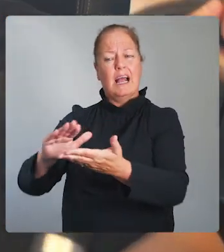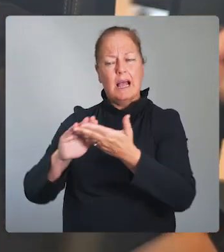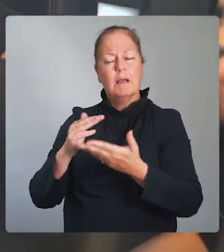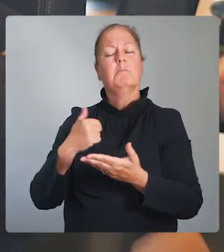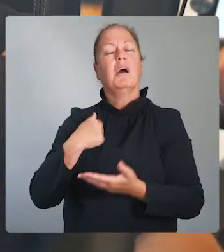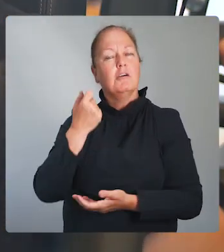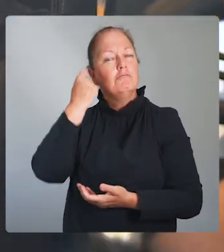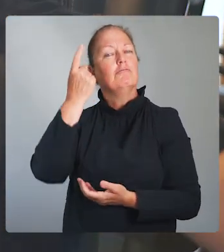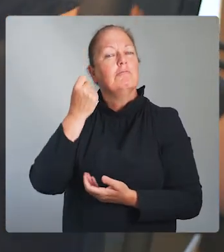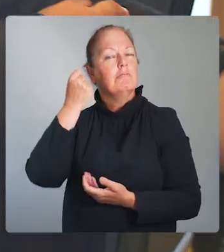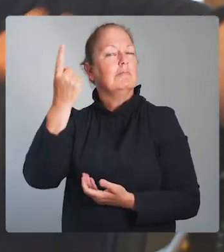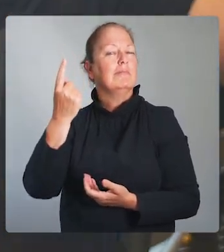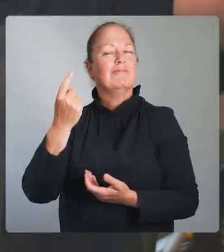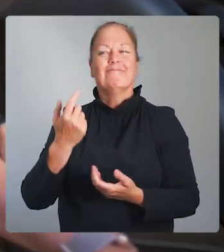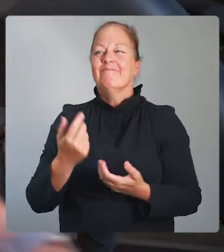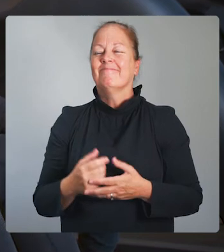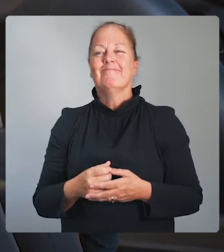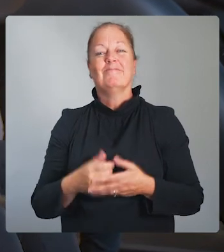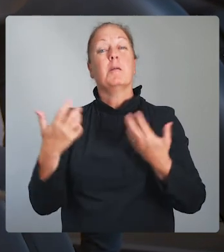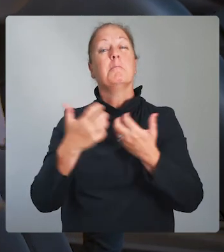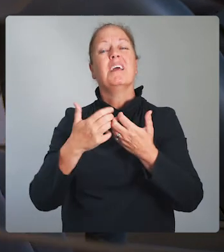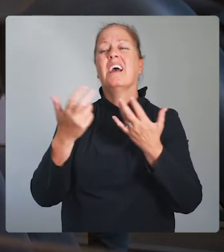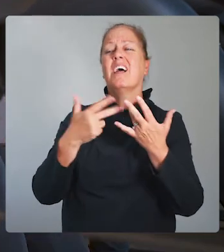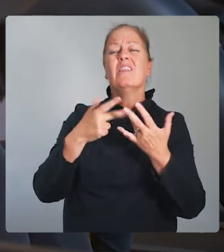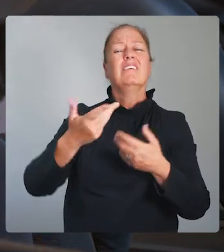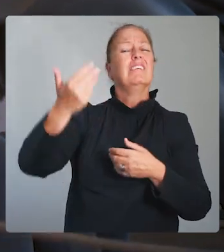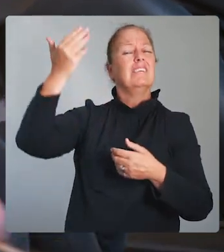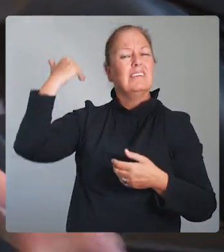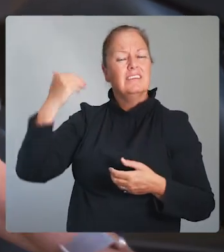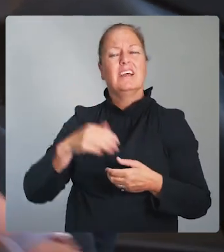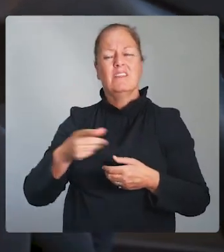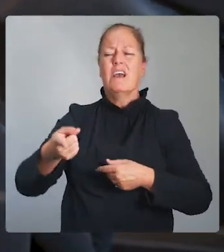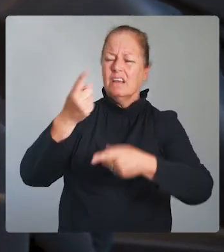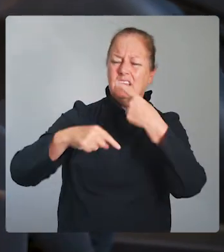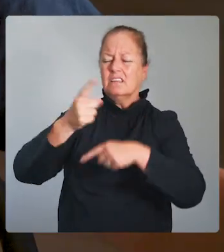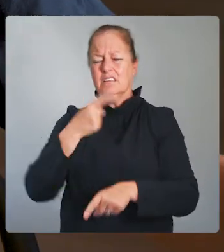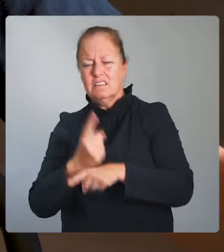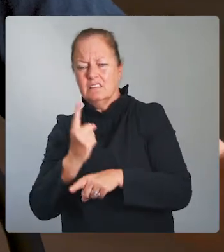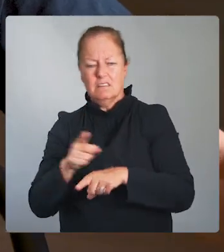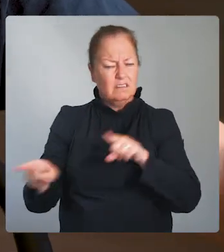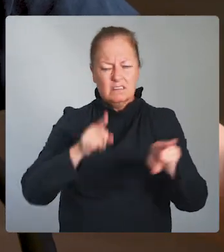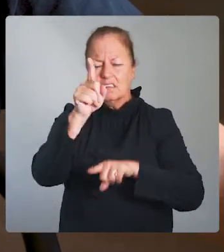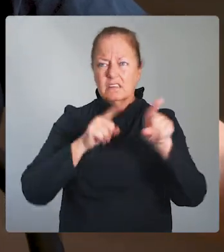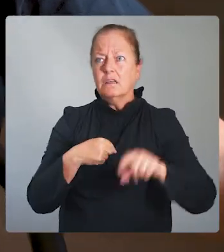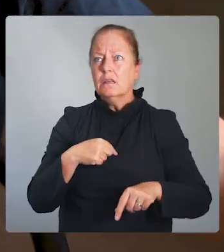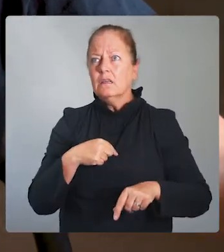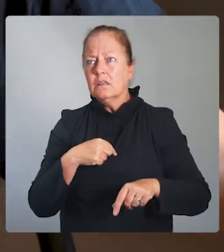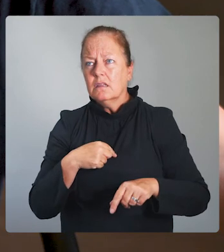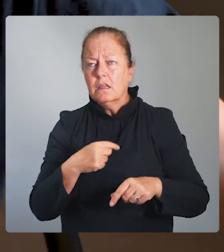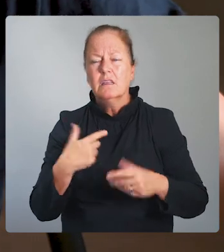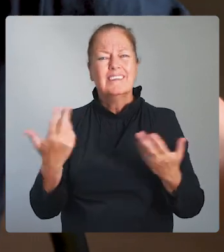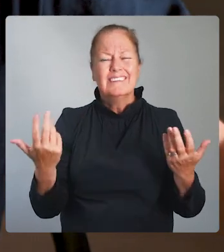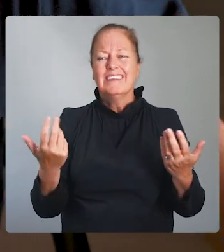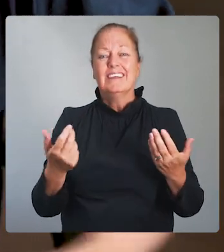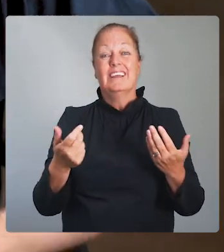because I feel like a lot of these trainers have been to those sorts of schools so they just get too used to talking in this way. normal